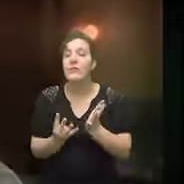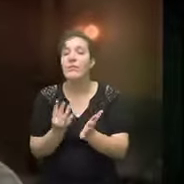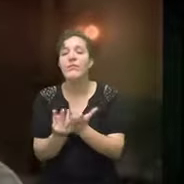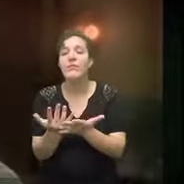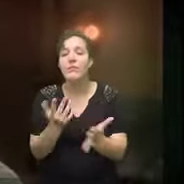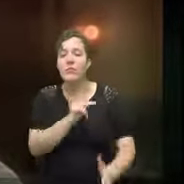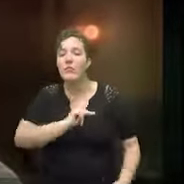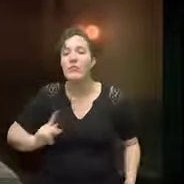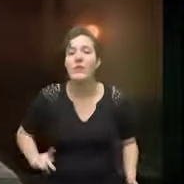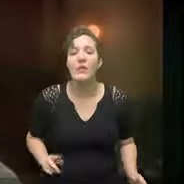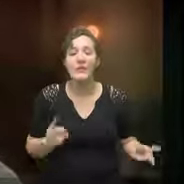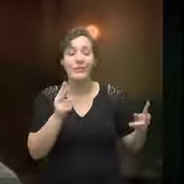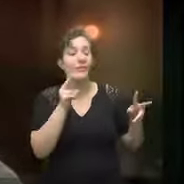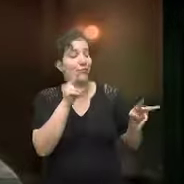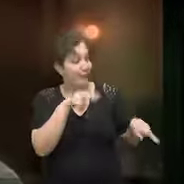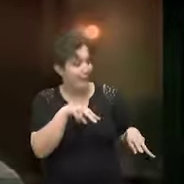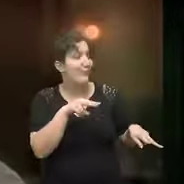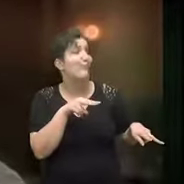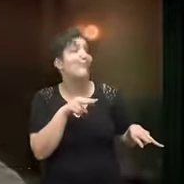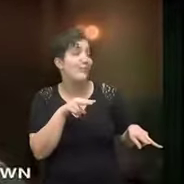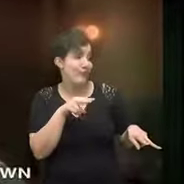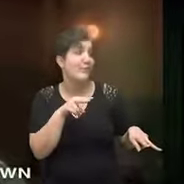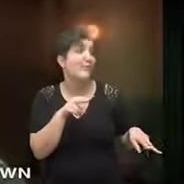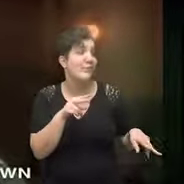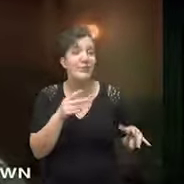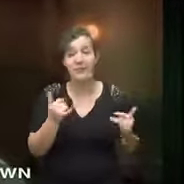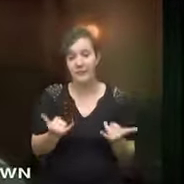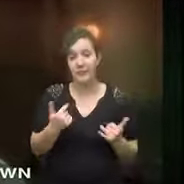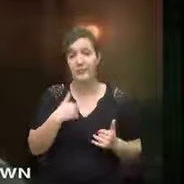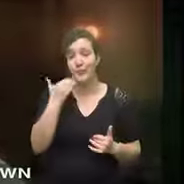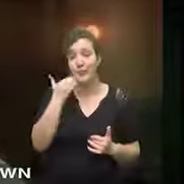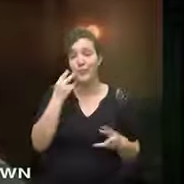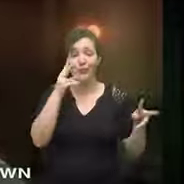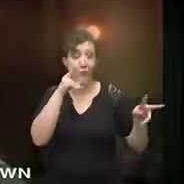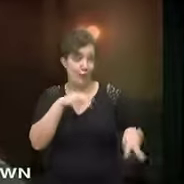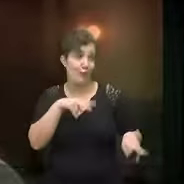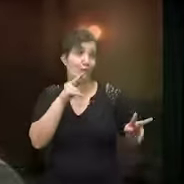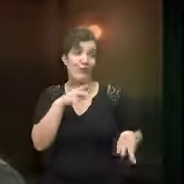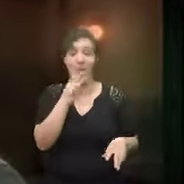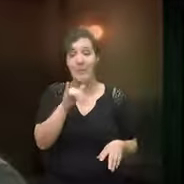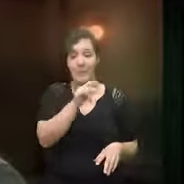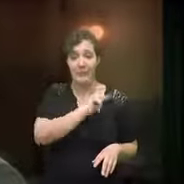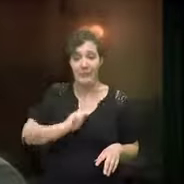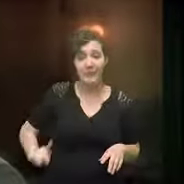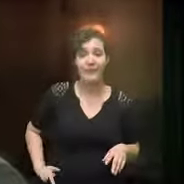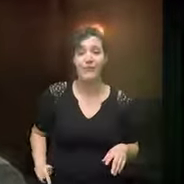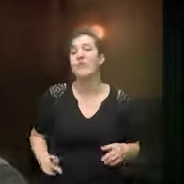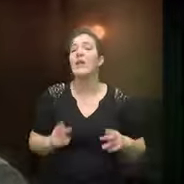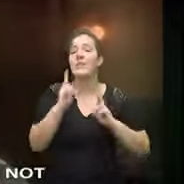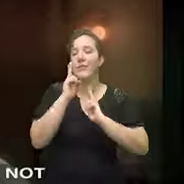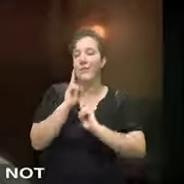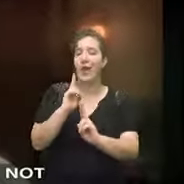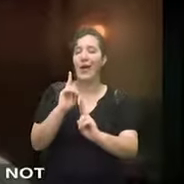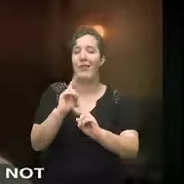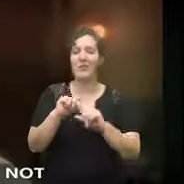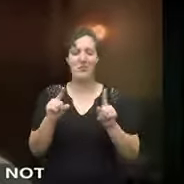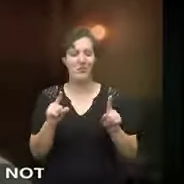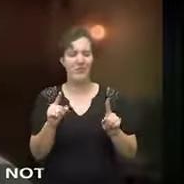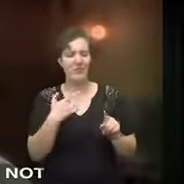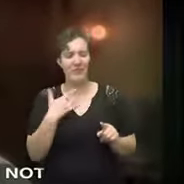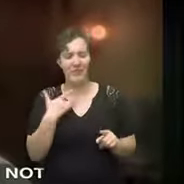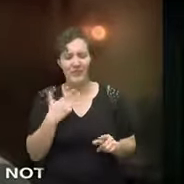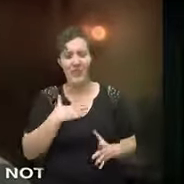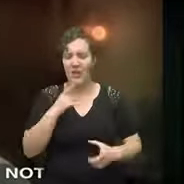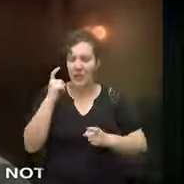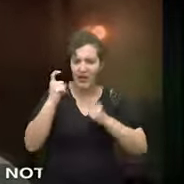gracious majesty Dane to nod at me now I know to be looked down upon my sovereign pride is considered a mighty honor here and I